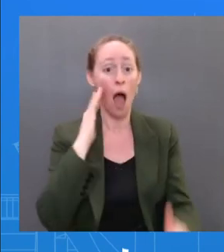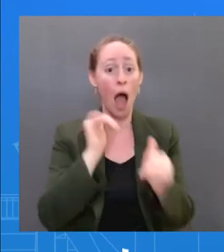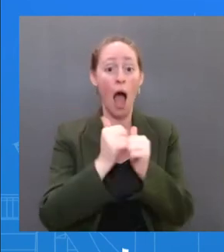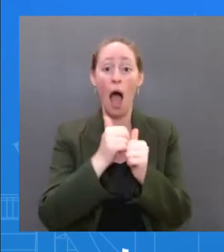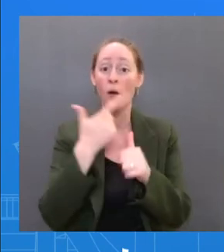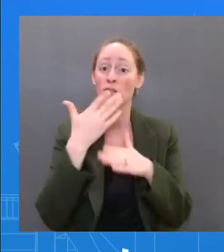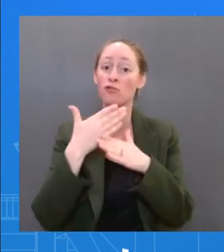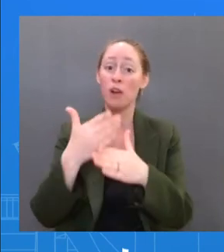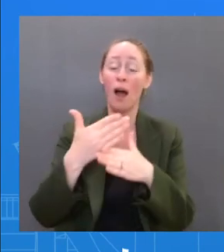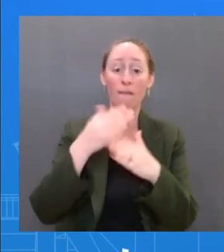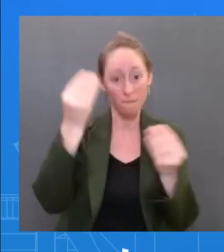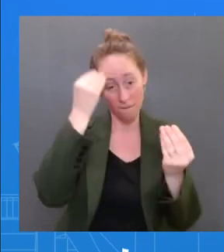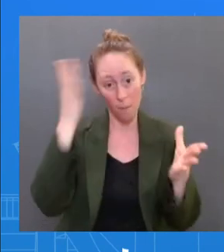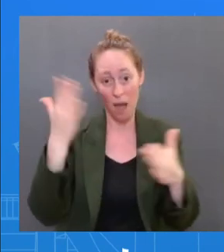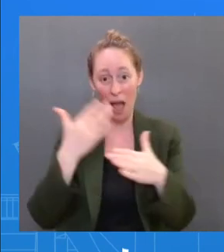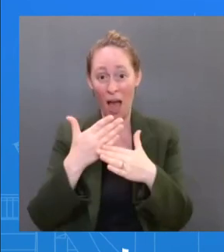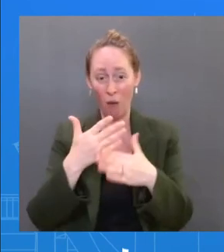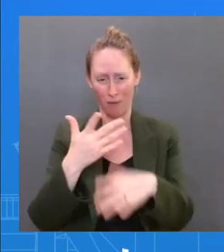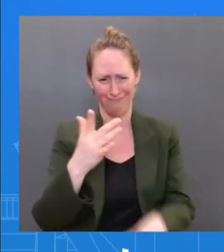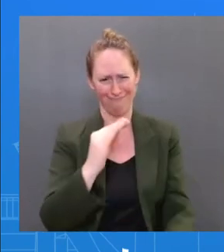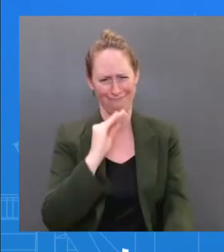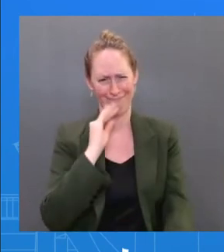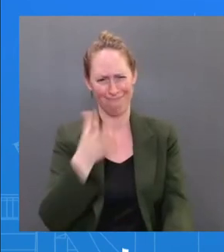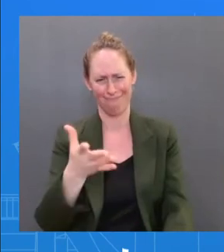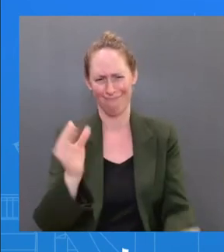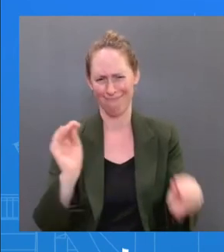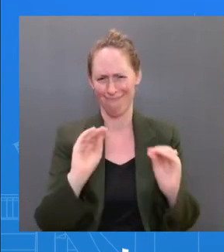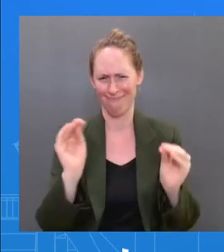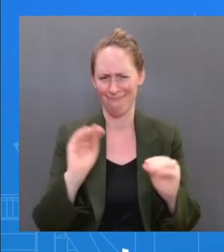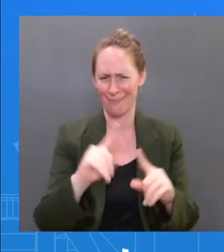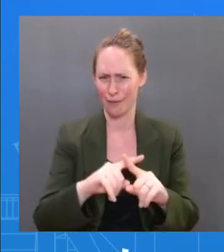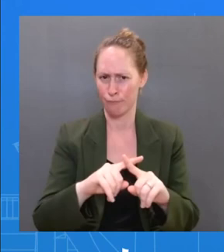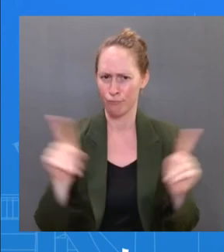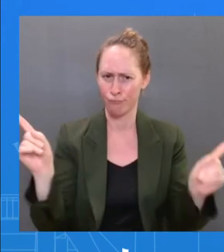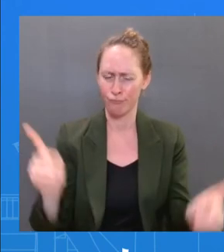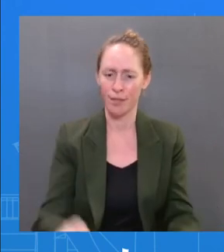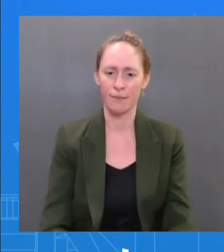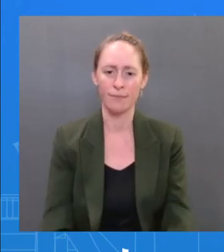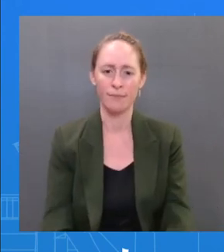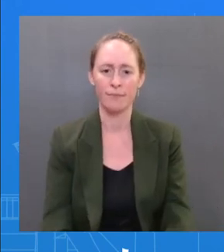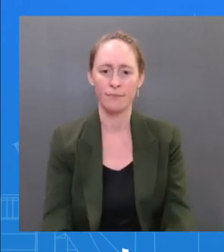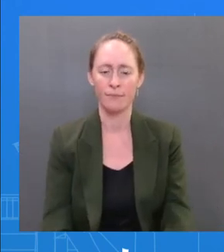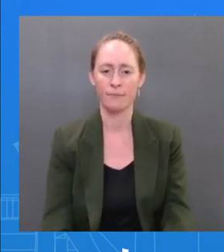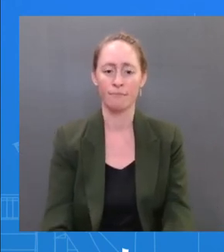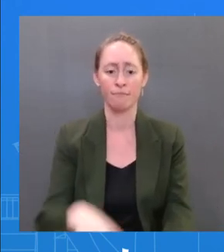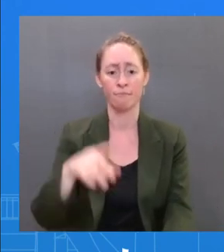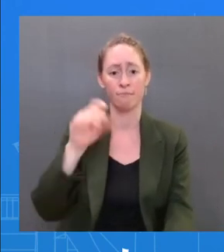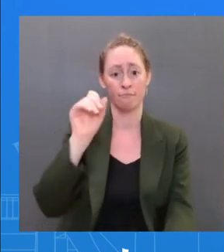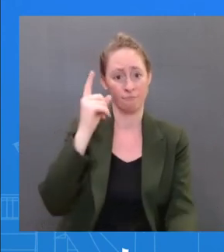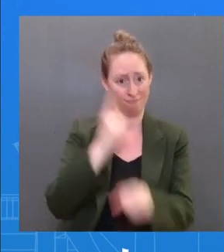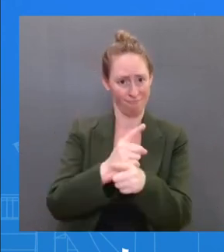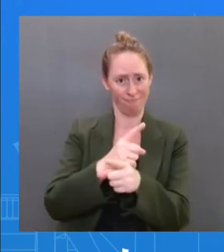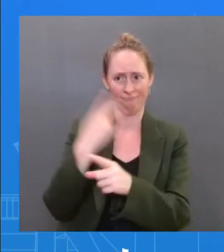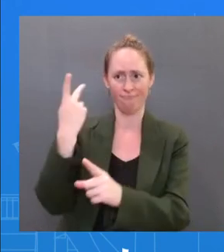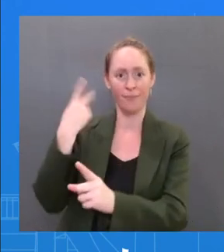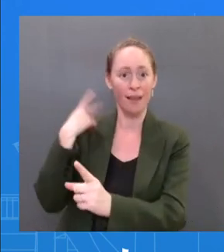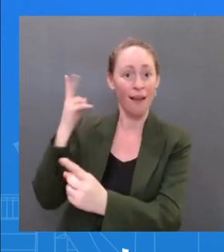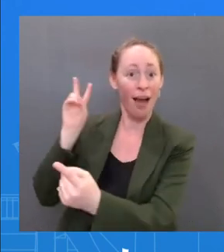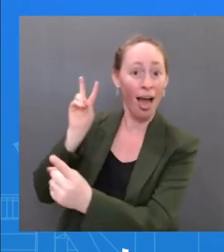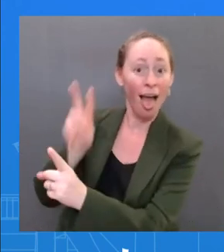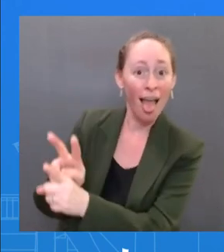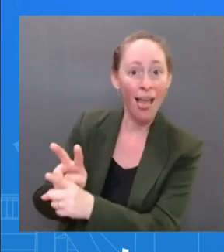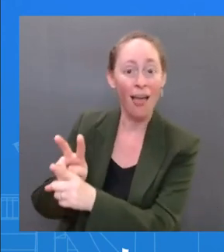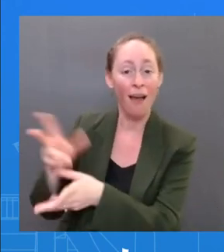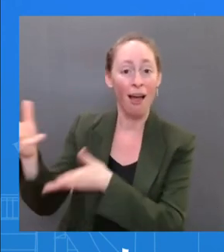we did not see the President because we are following CDC guidance. Uh, and the CDC guidance is to make sure that, uh, we have